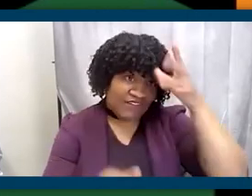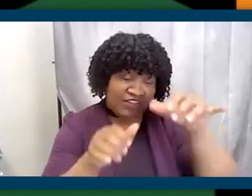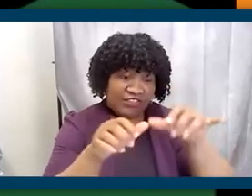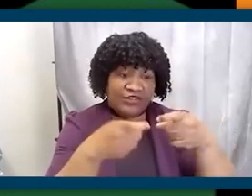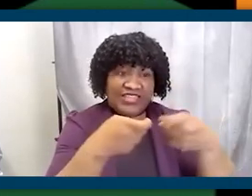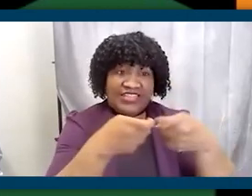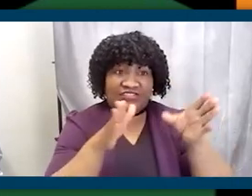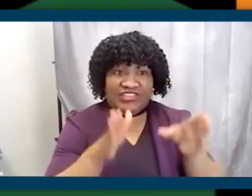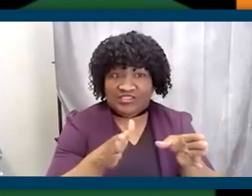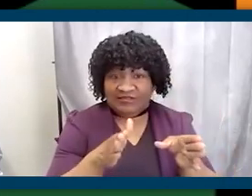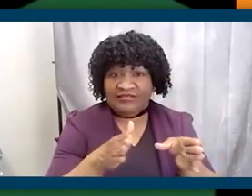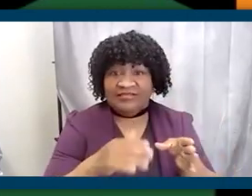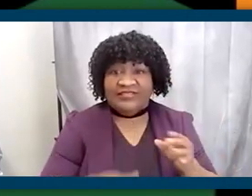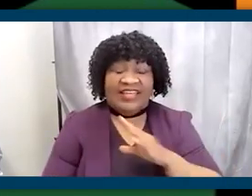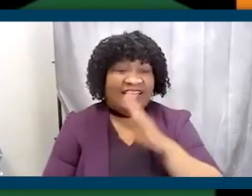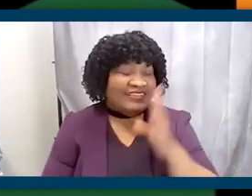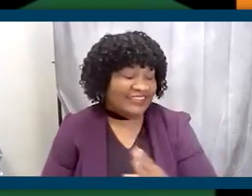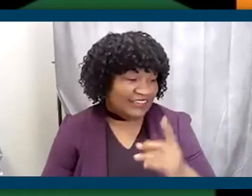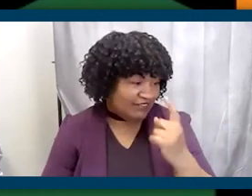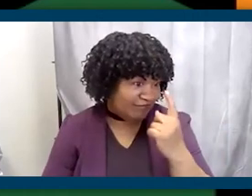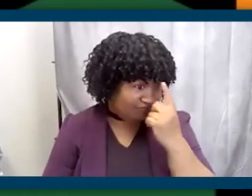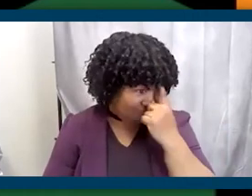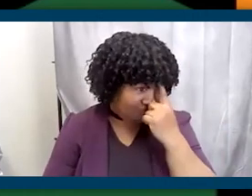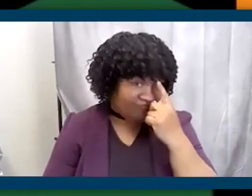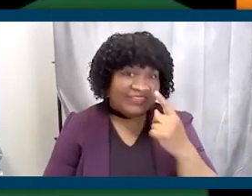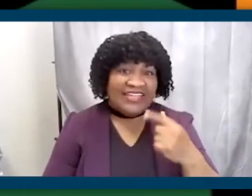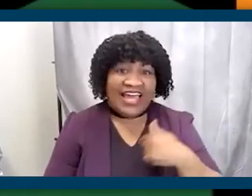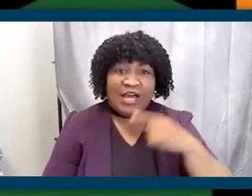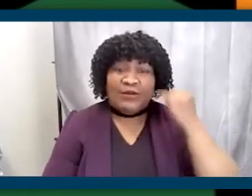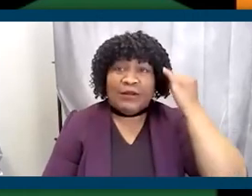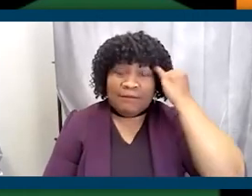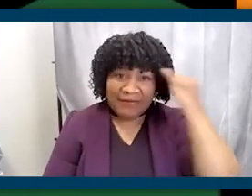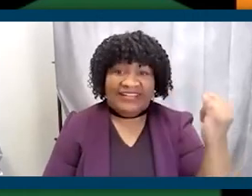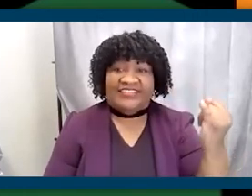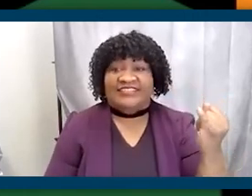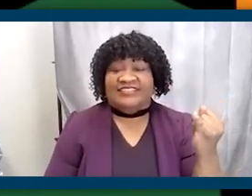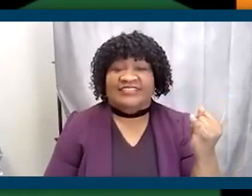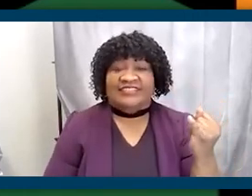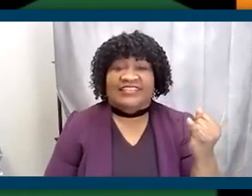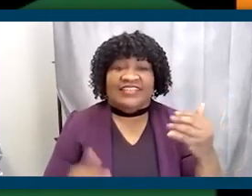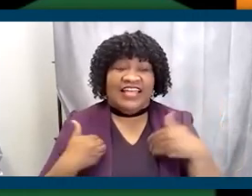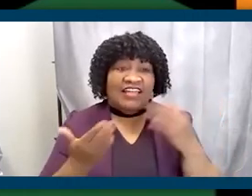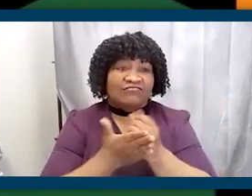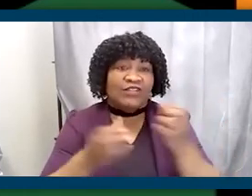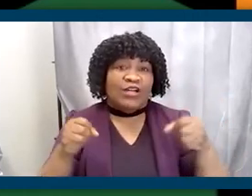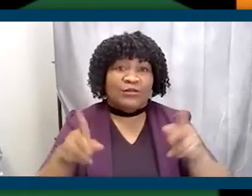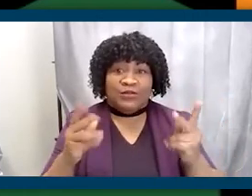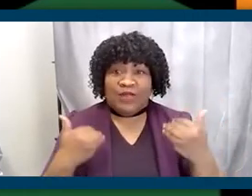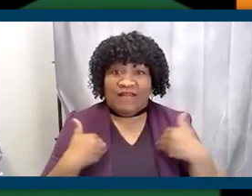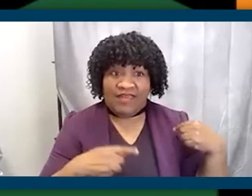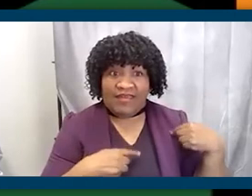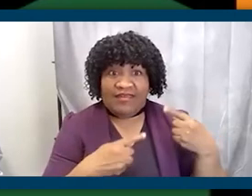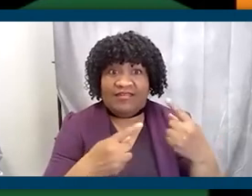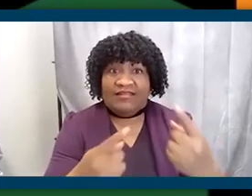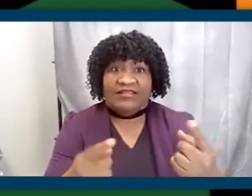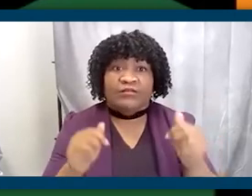Never in my wildest dreams would I have imagined that I would have had the opportunities that I've had to